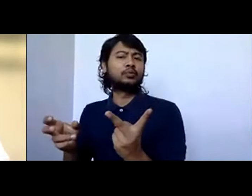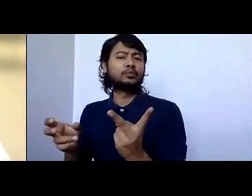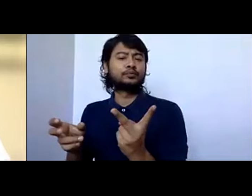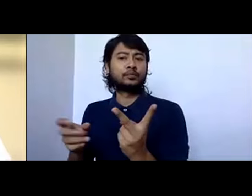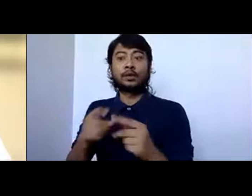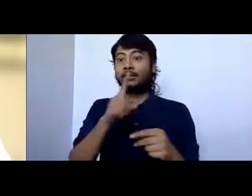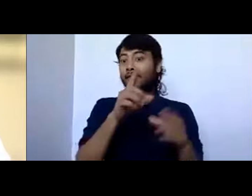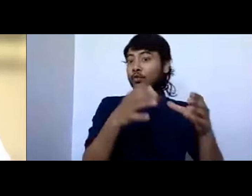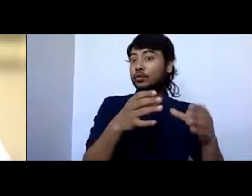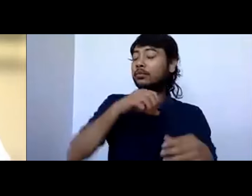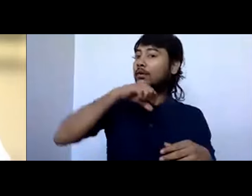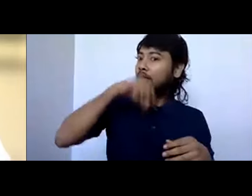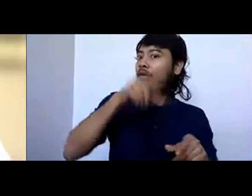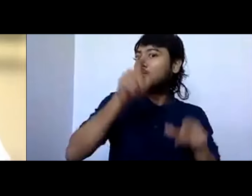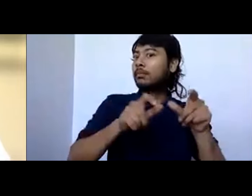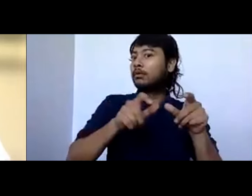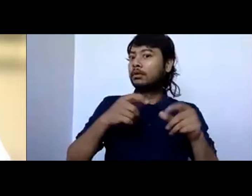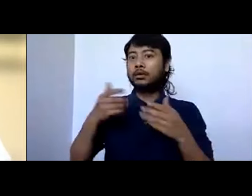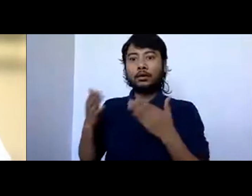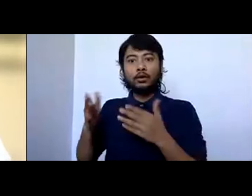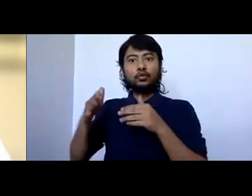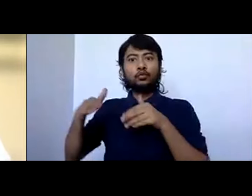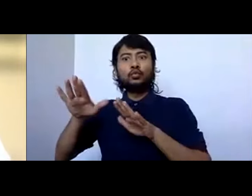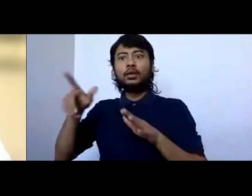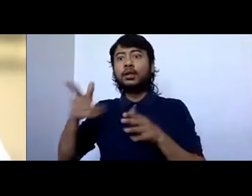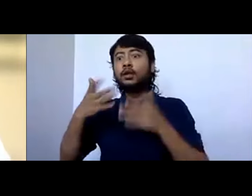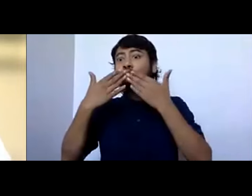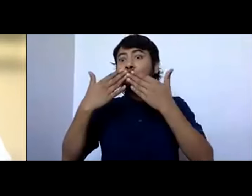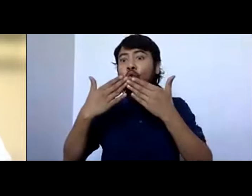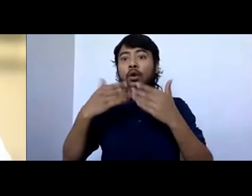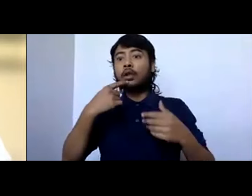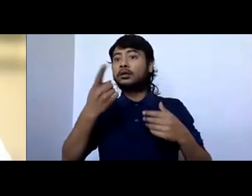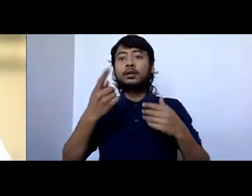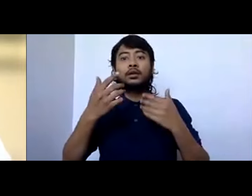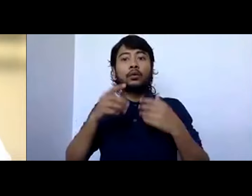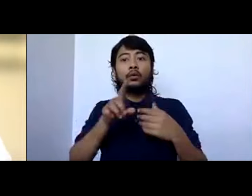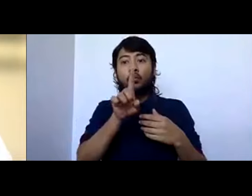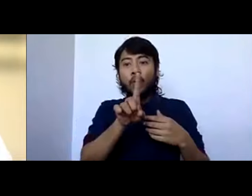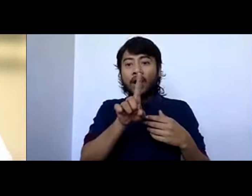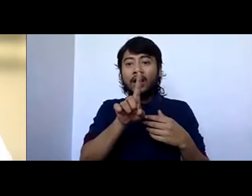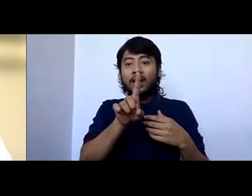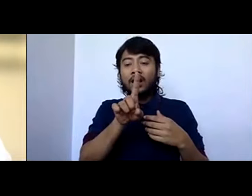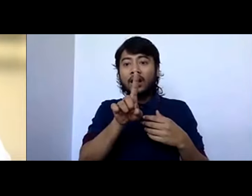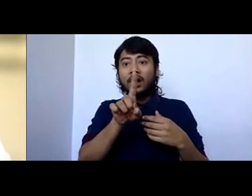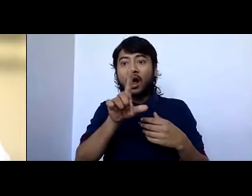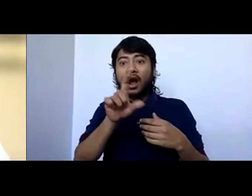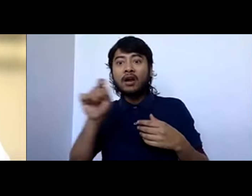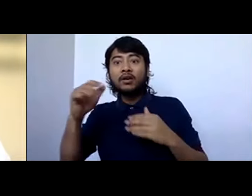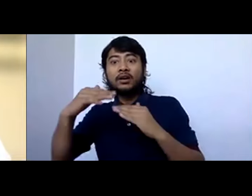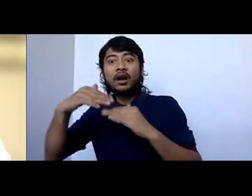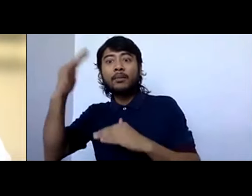You know, in New Zealand we had a school strike where 170,000 students, you know, that's a big number for New Zealand, we're a population of 5 million,